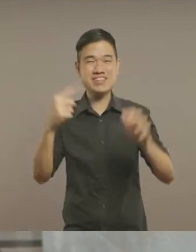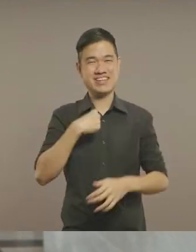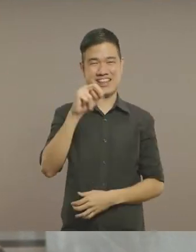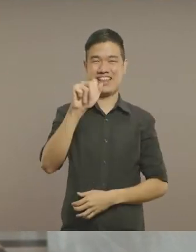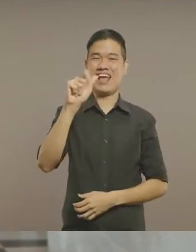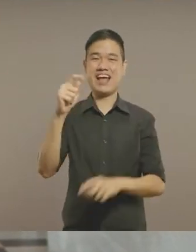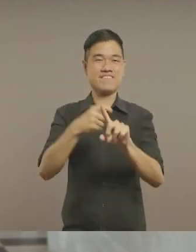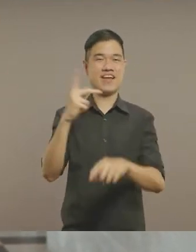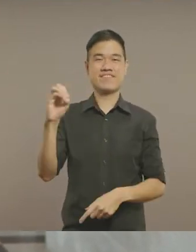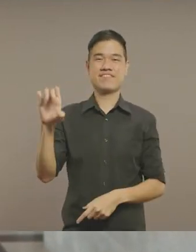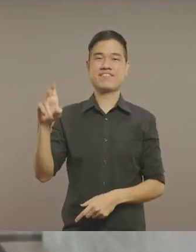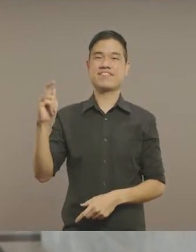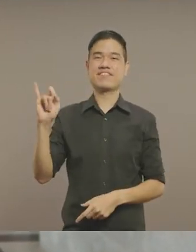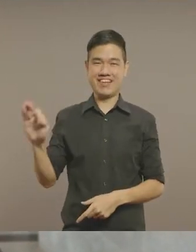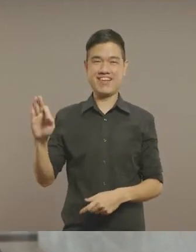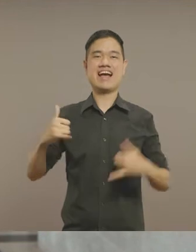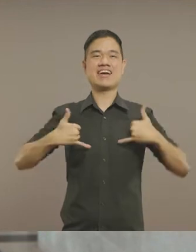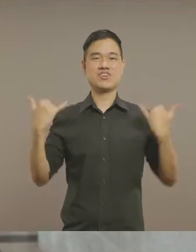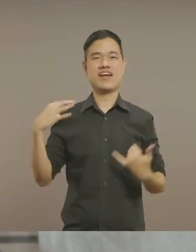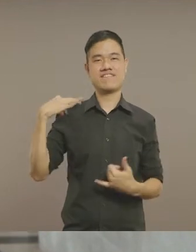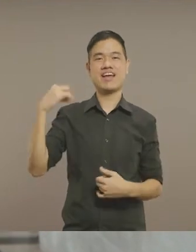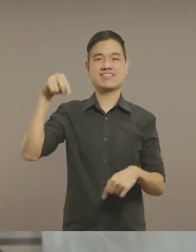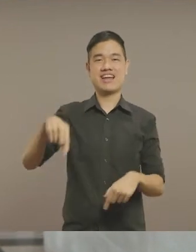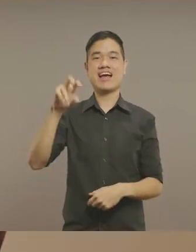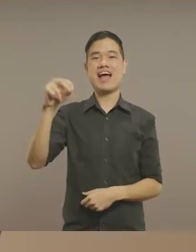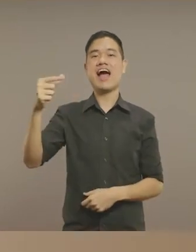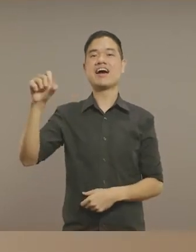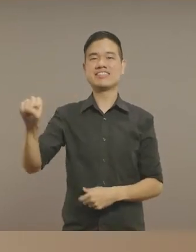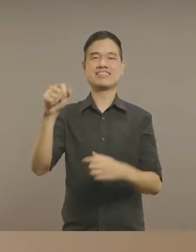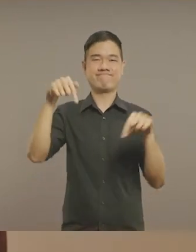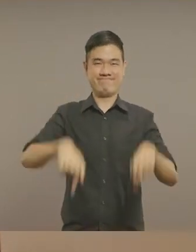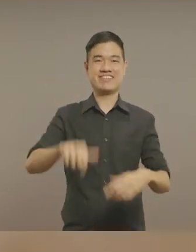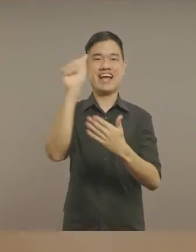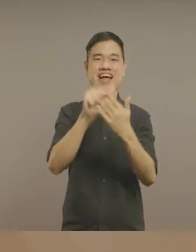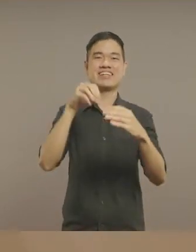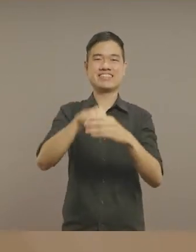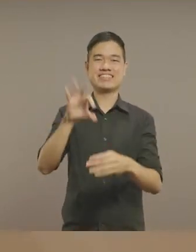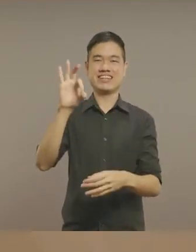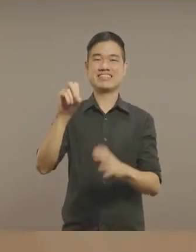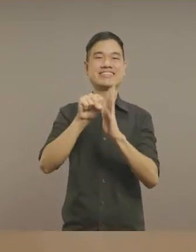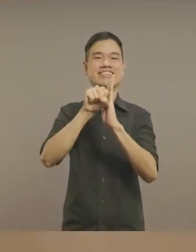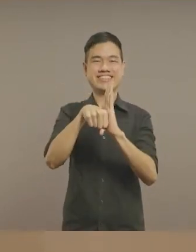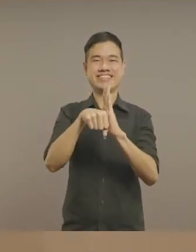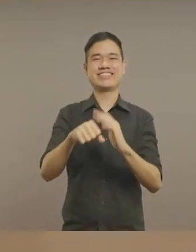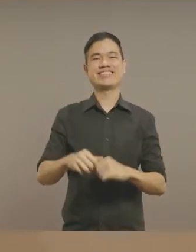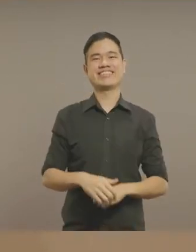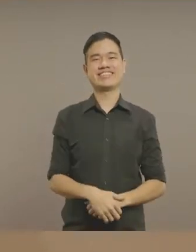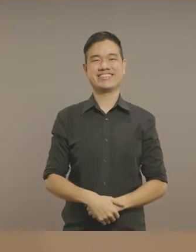Hi, I'm Ned, Collective Youth Volunteer here at the National Gallery Singapore. And this is Art in 90 Seconds.